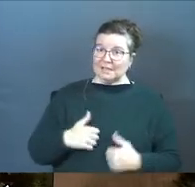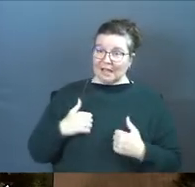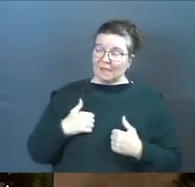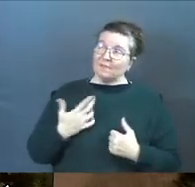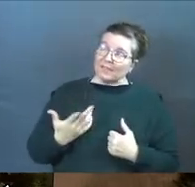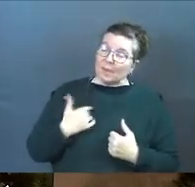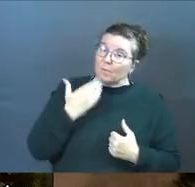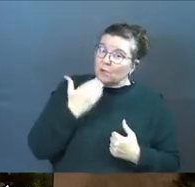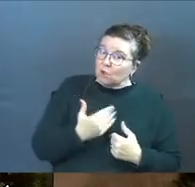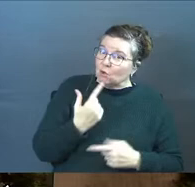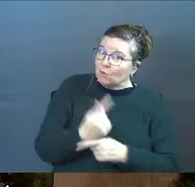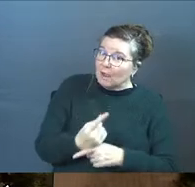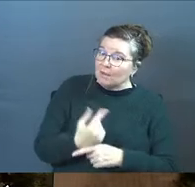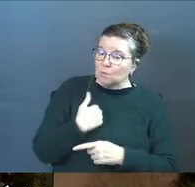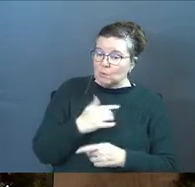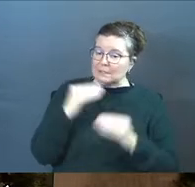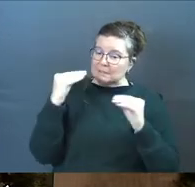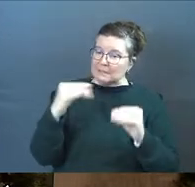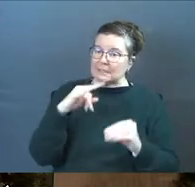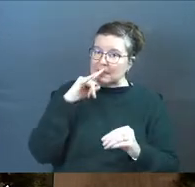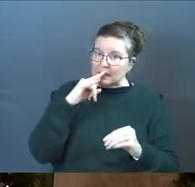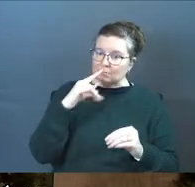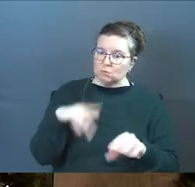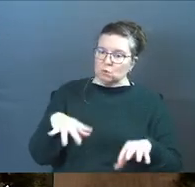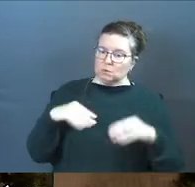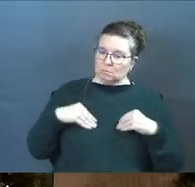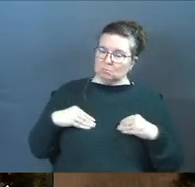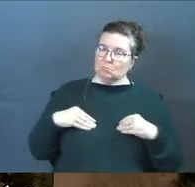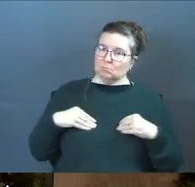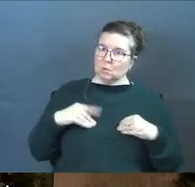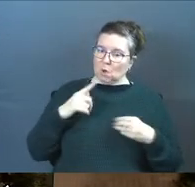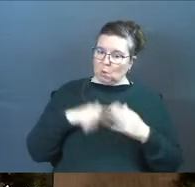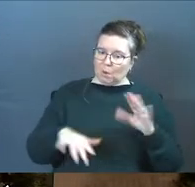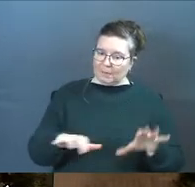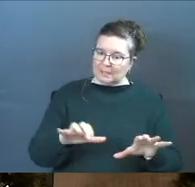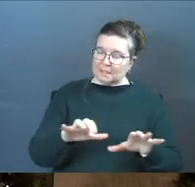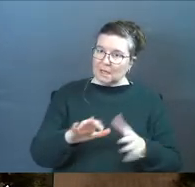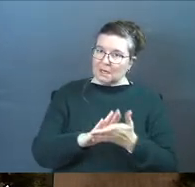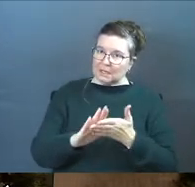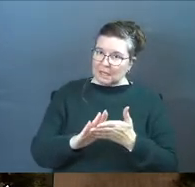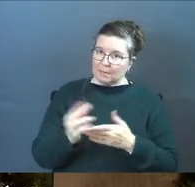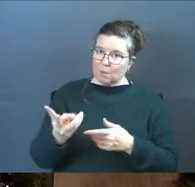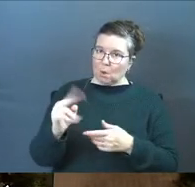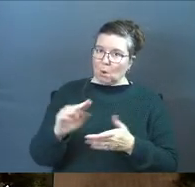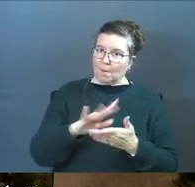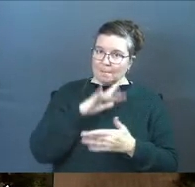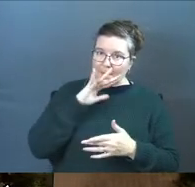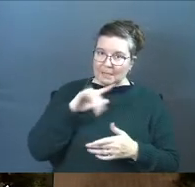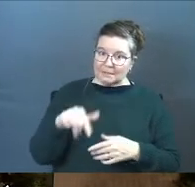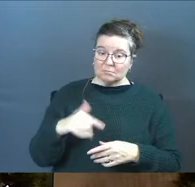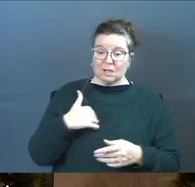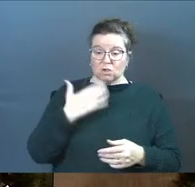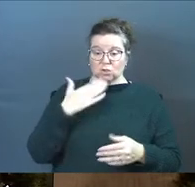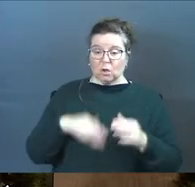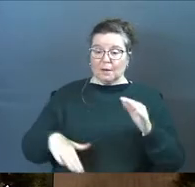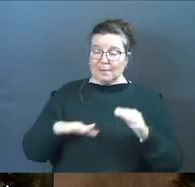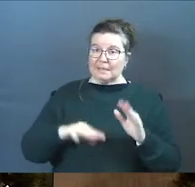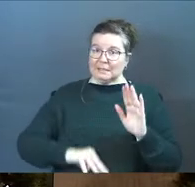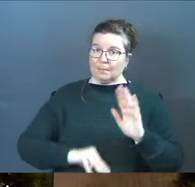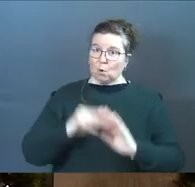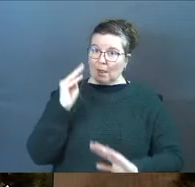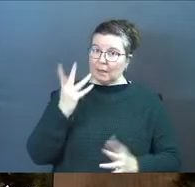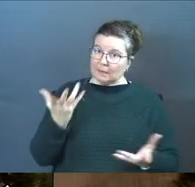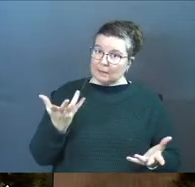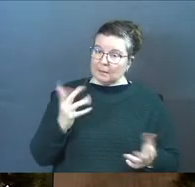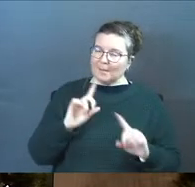life. And that would be good, right? Like, we teach our kids to take ownership for what they've done and clean up their own messes. This is good basic morality.